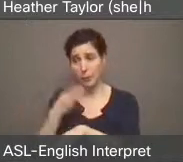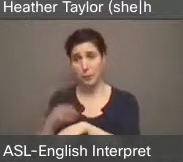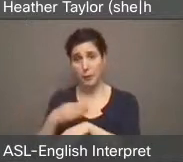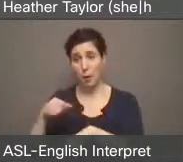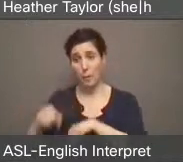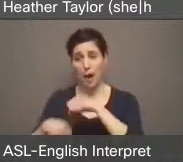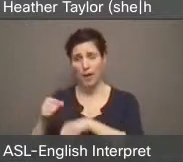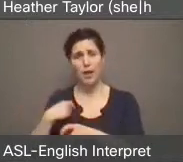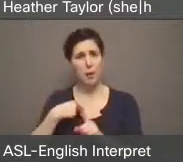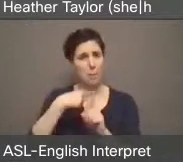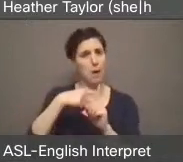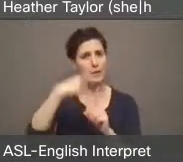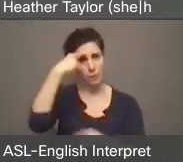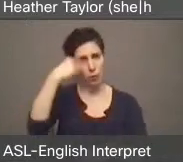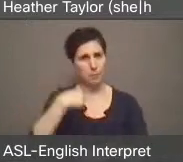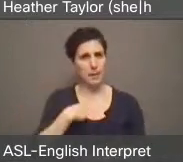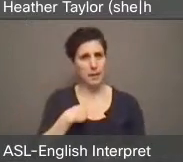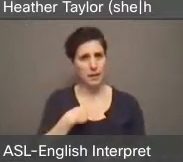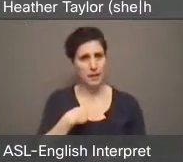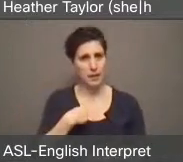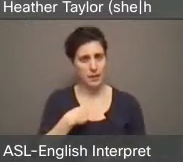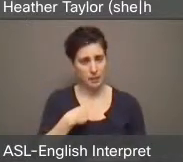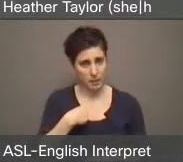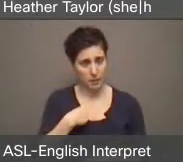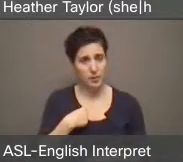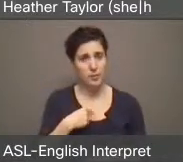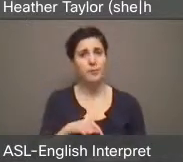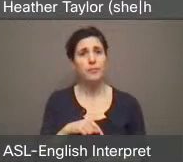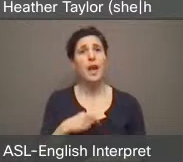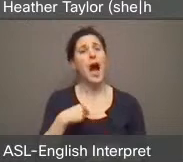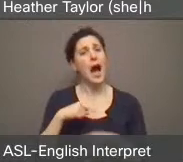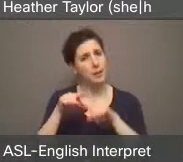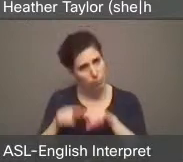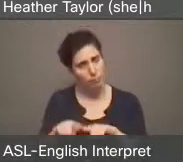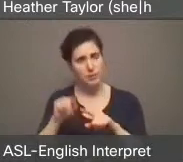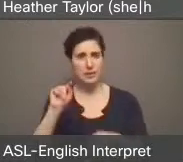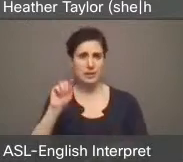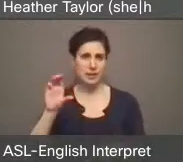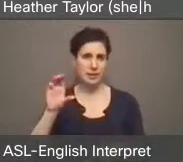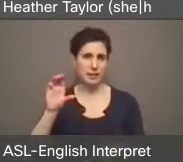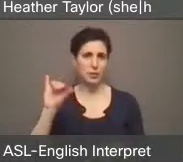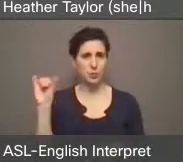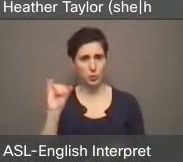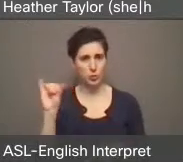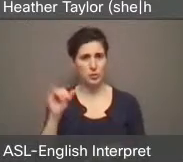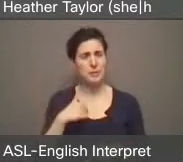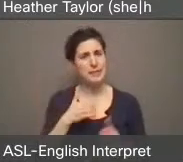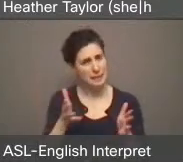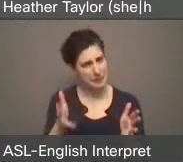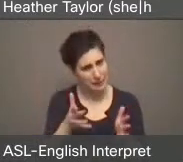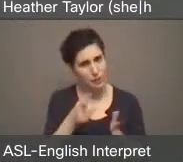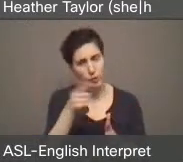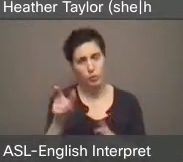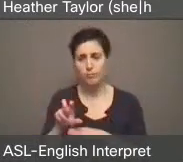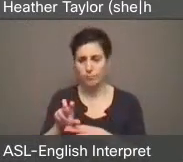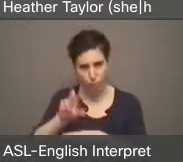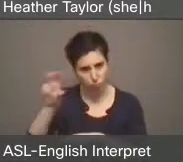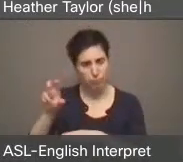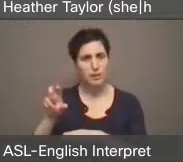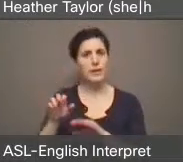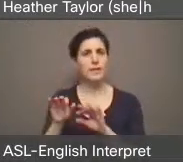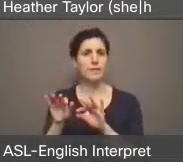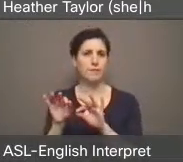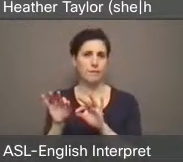When it's not possible to depend on the TTC and providing funding to the TTC to increase service and make fares more